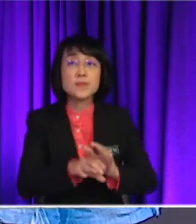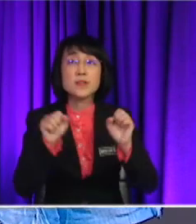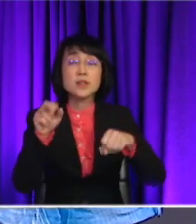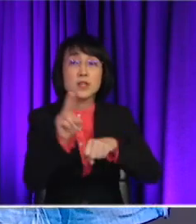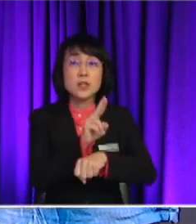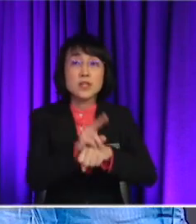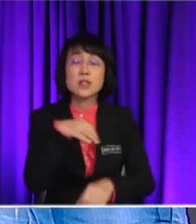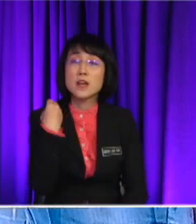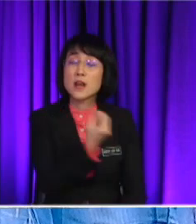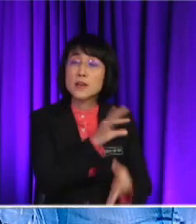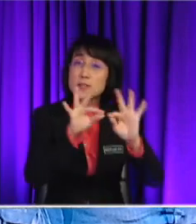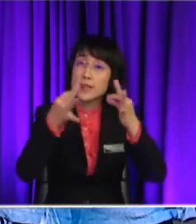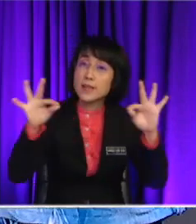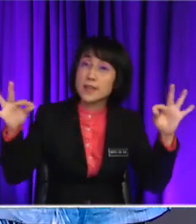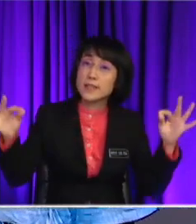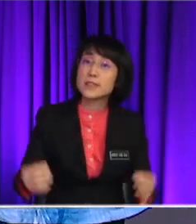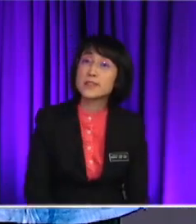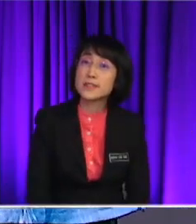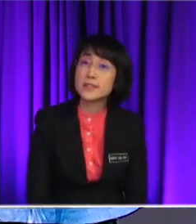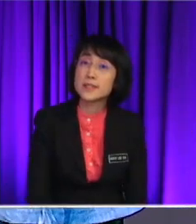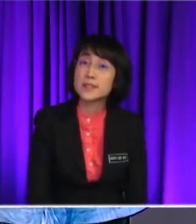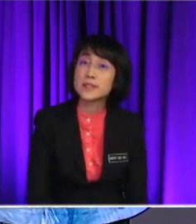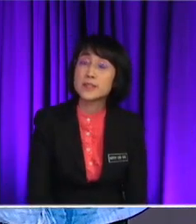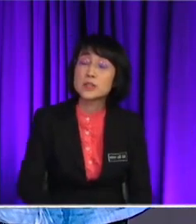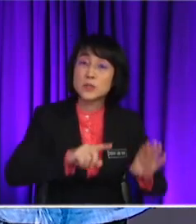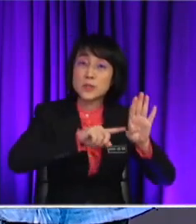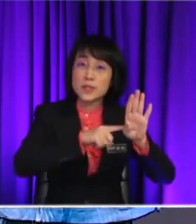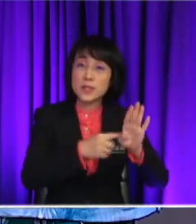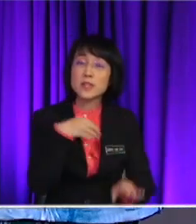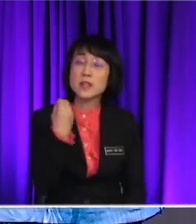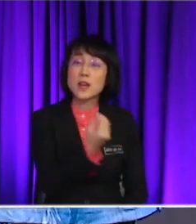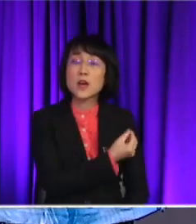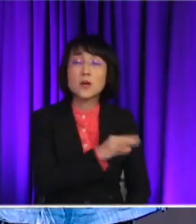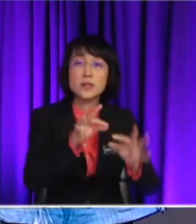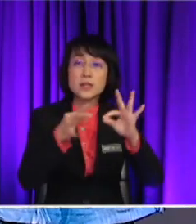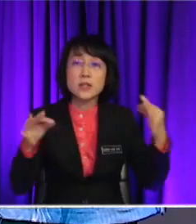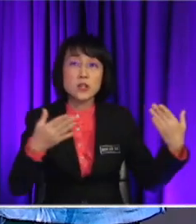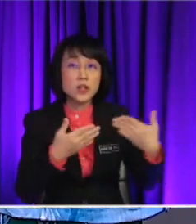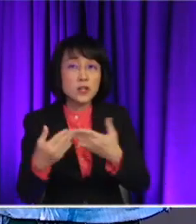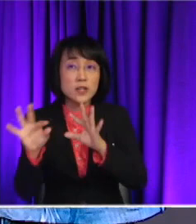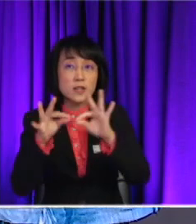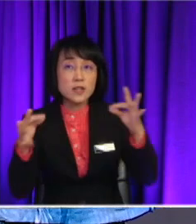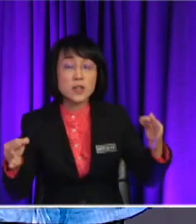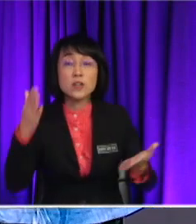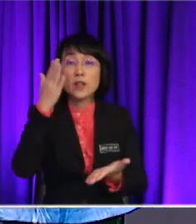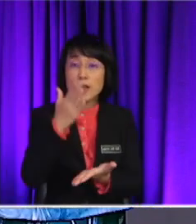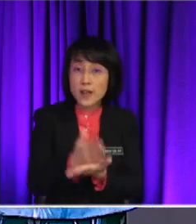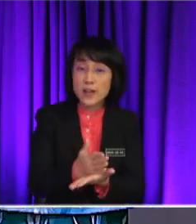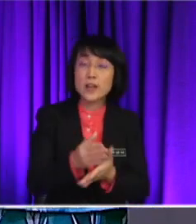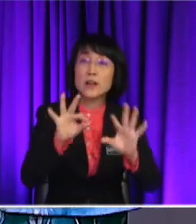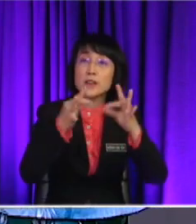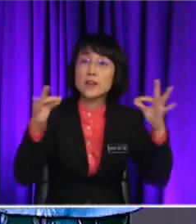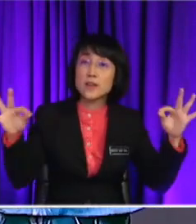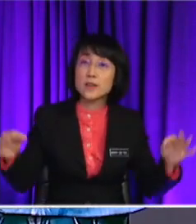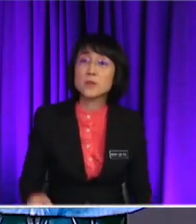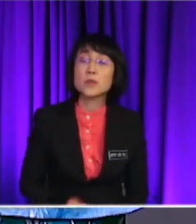in our sentences, remember? All right. To begin our sentence, to continue our sentence, or to end our sentence. So, you can use